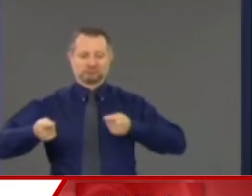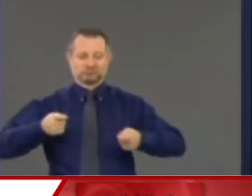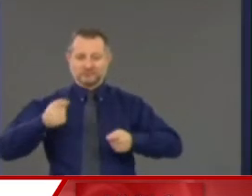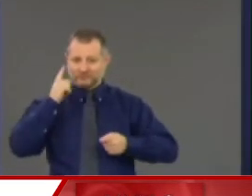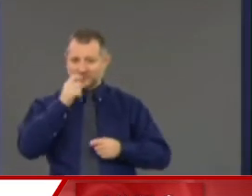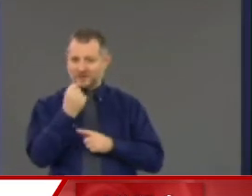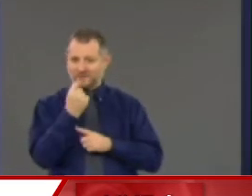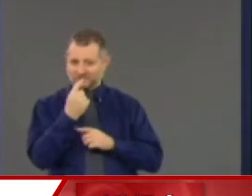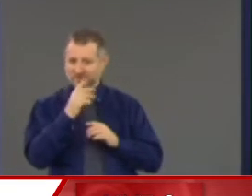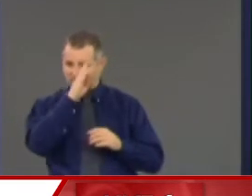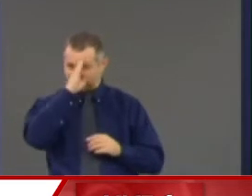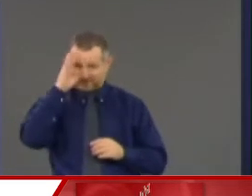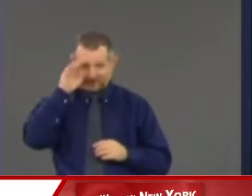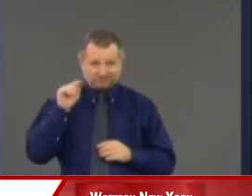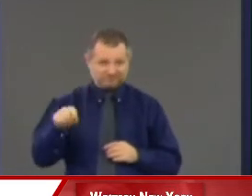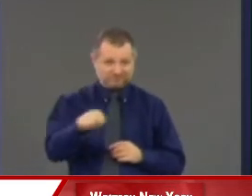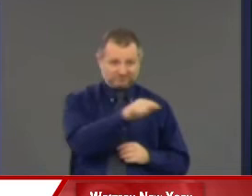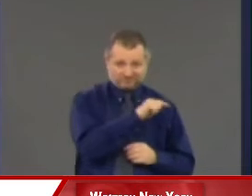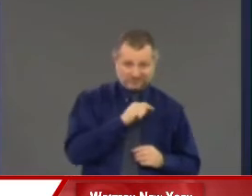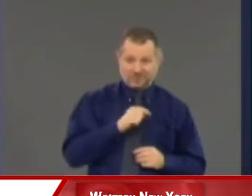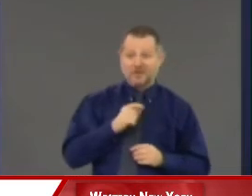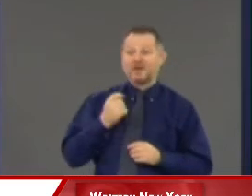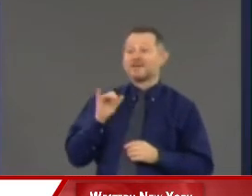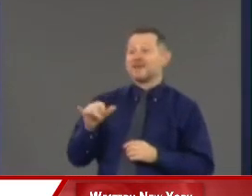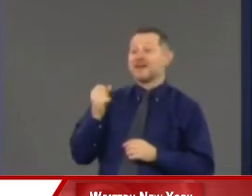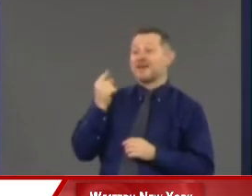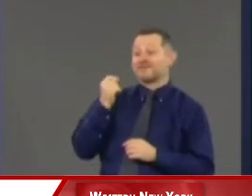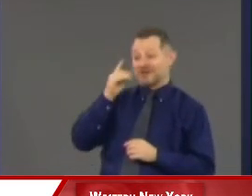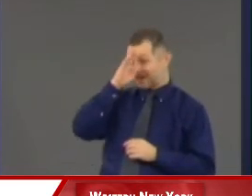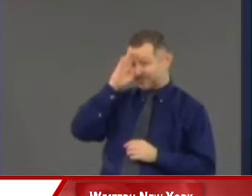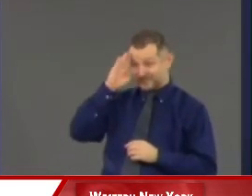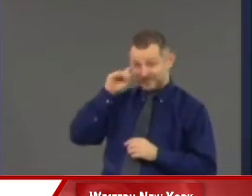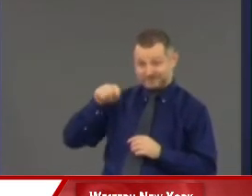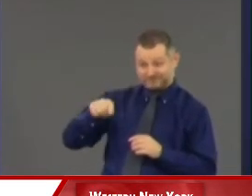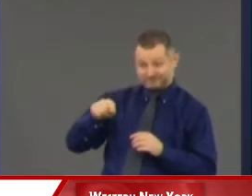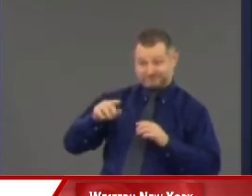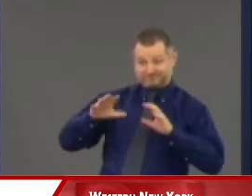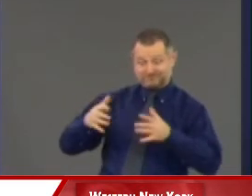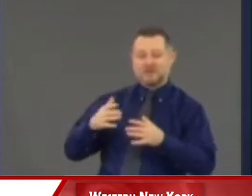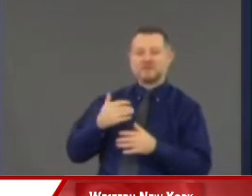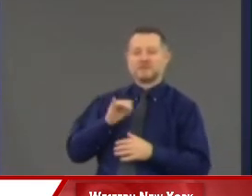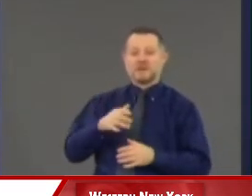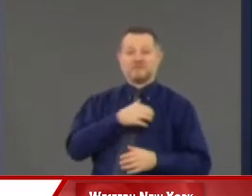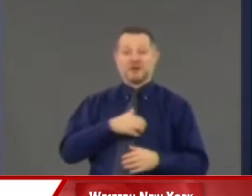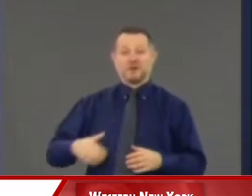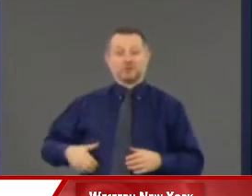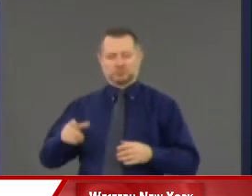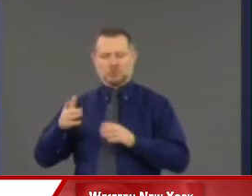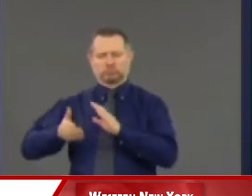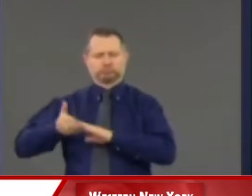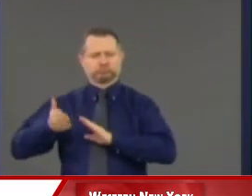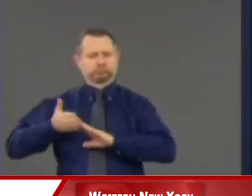The 11 hospitals that the mayor controls